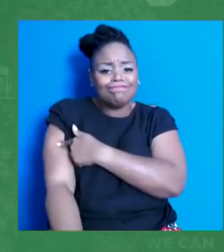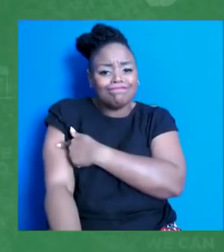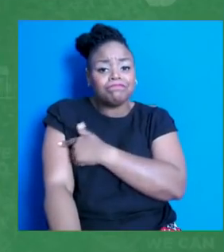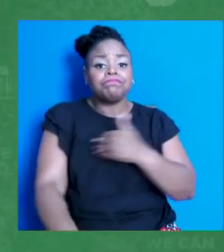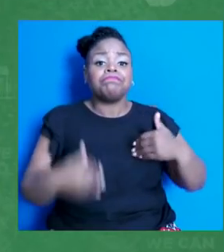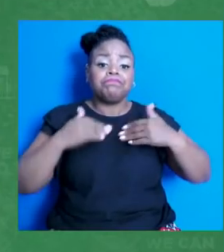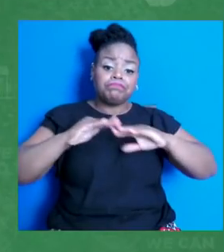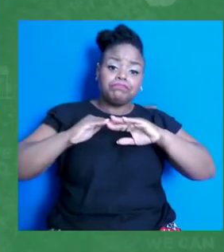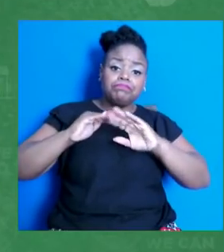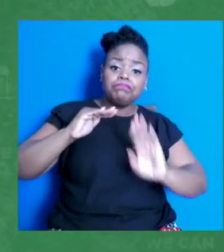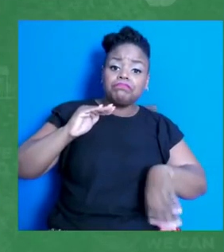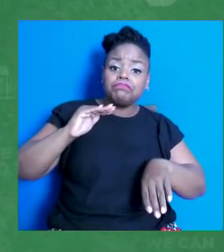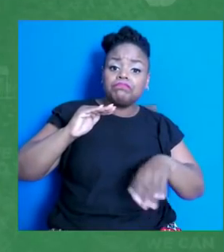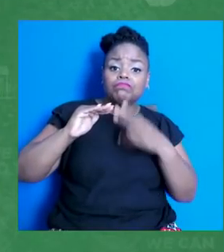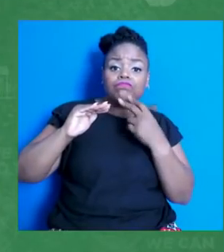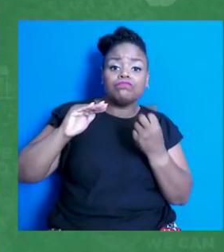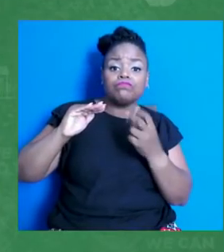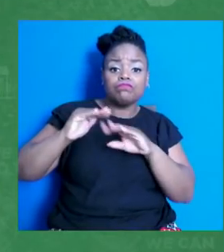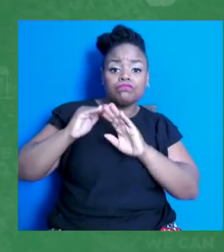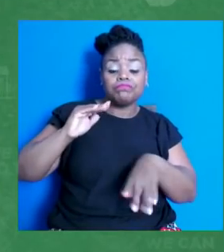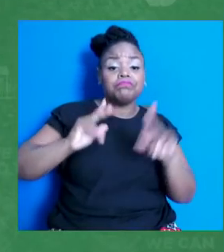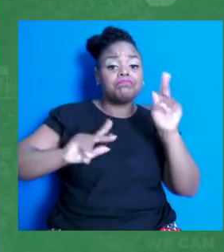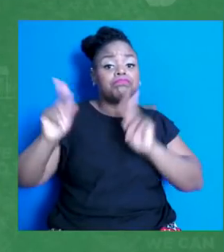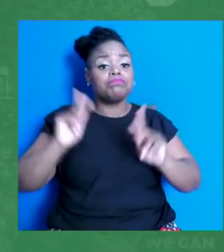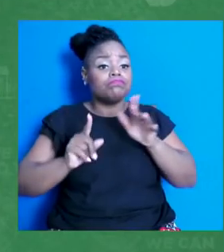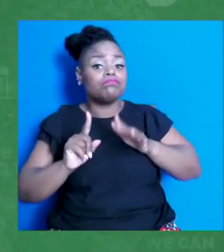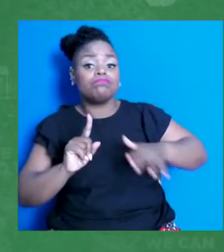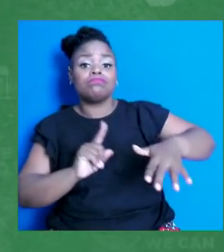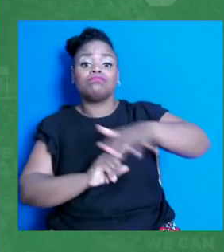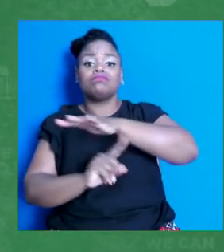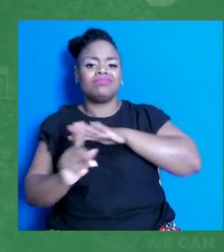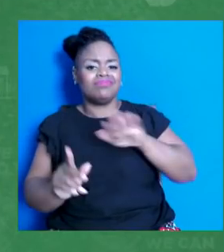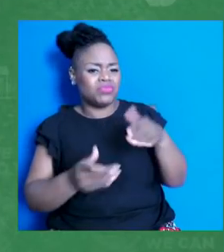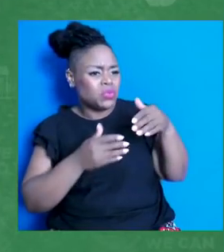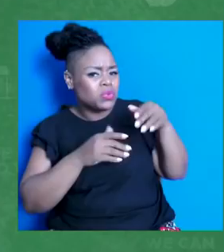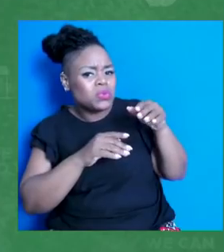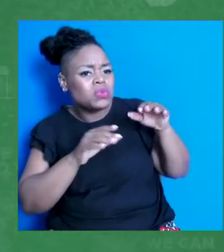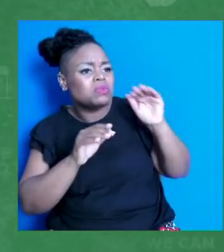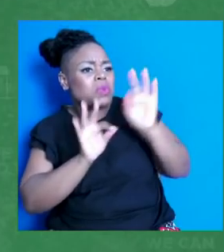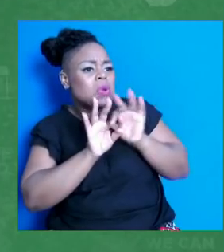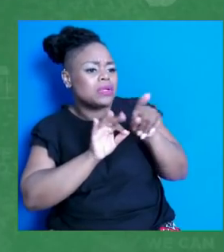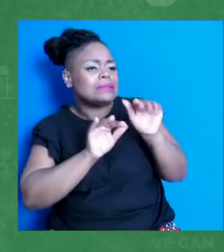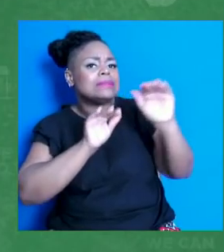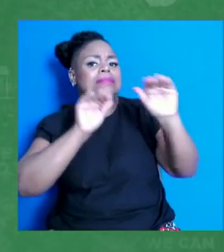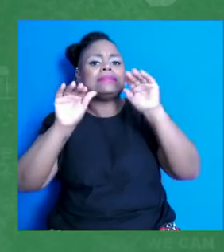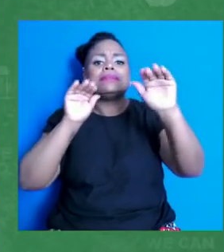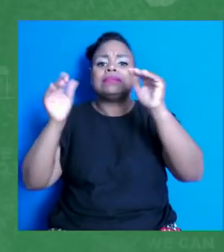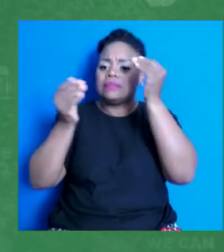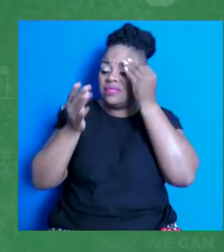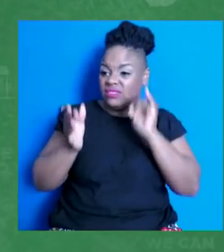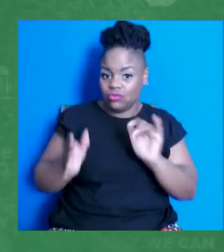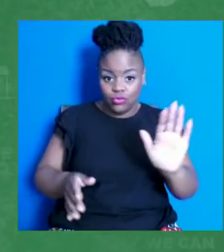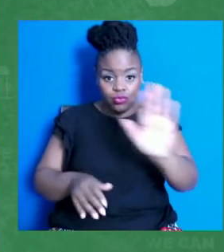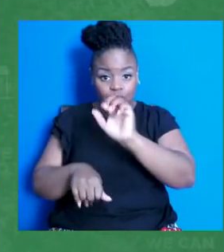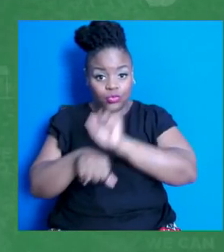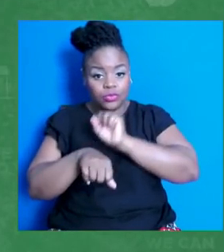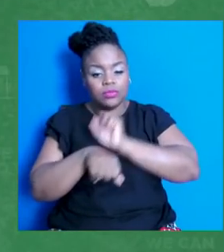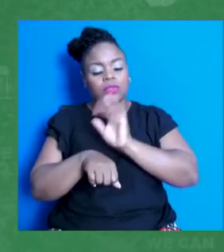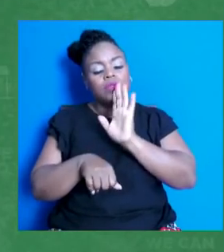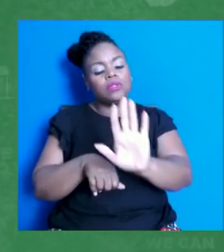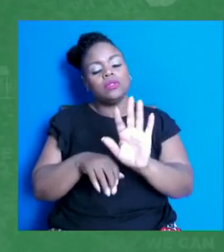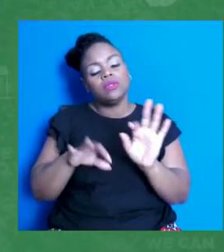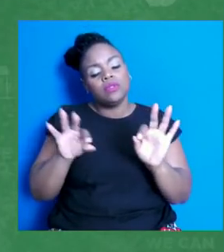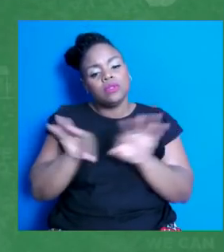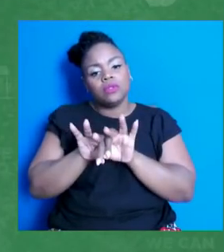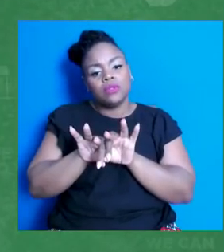people around them vaccinated. So that's the reason why the work that you are doing is so, so important. So thank